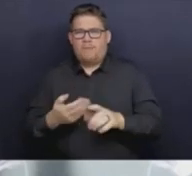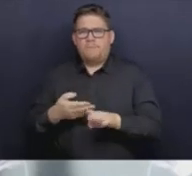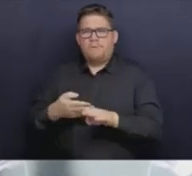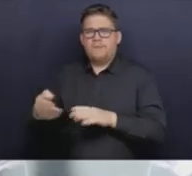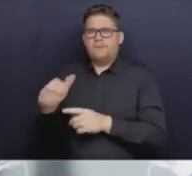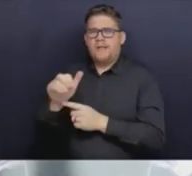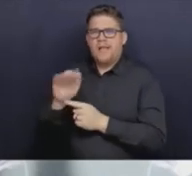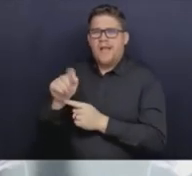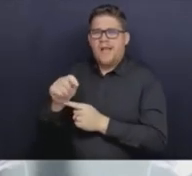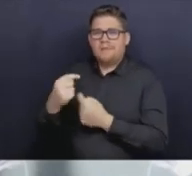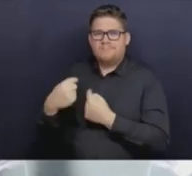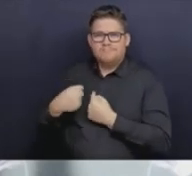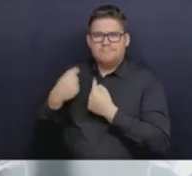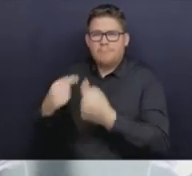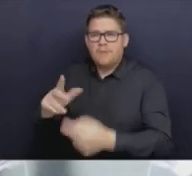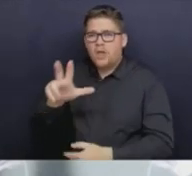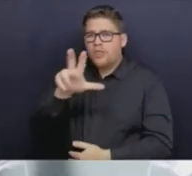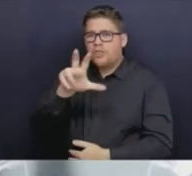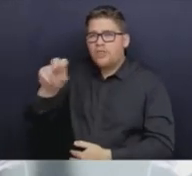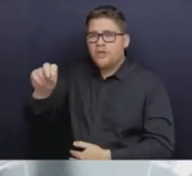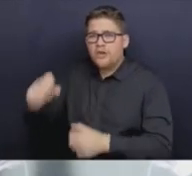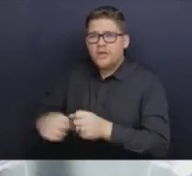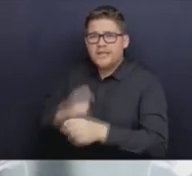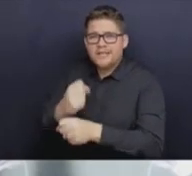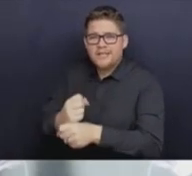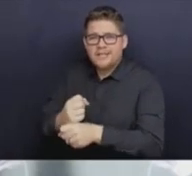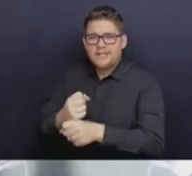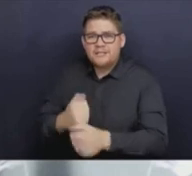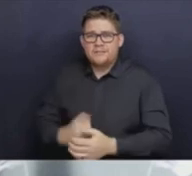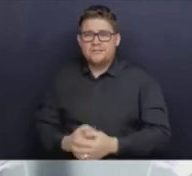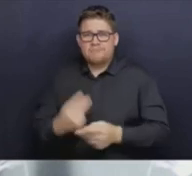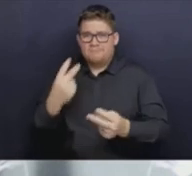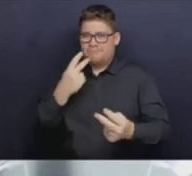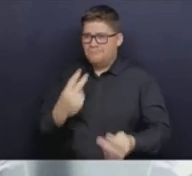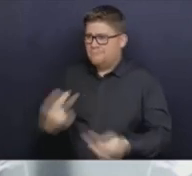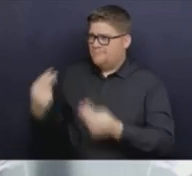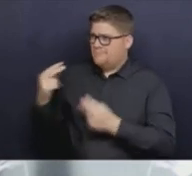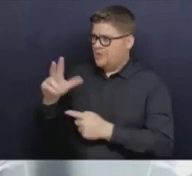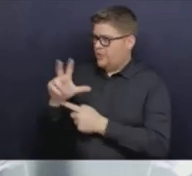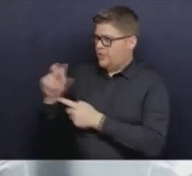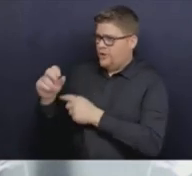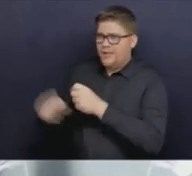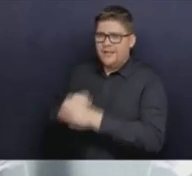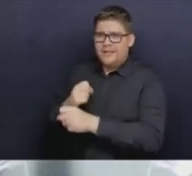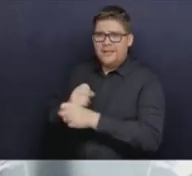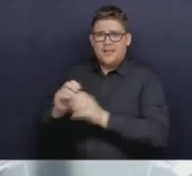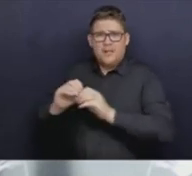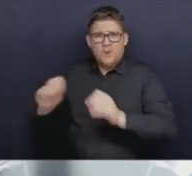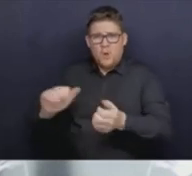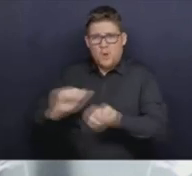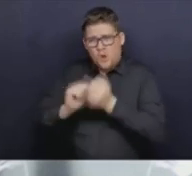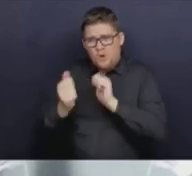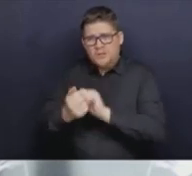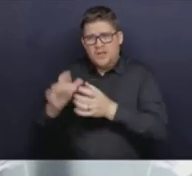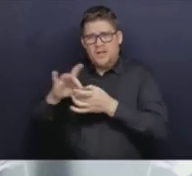health care in that time. It's a timely and important reform. It came out of a very significant report done